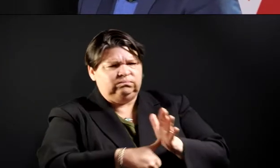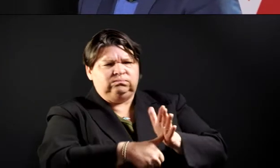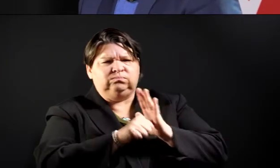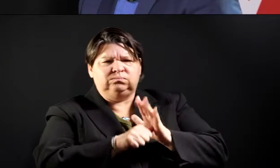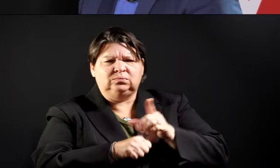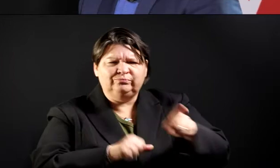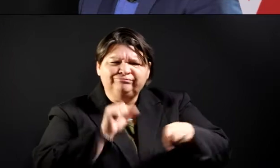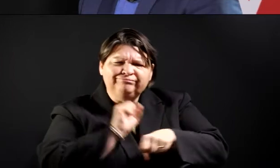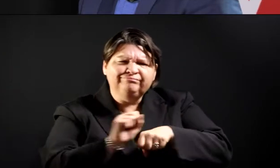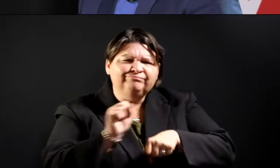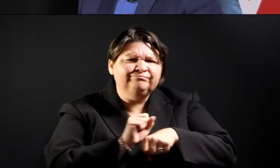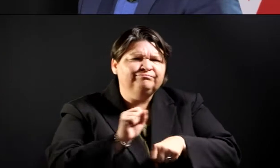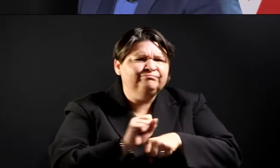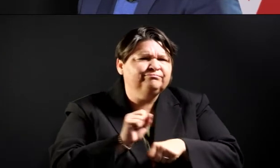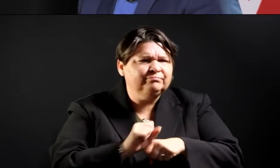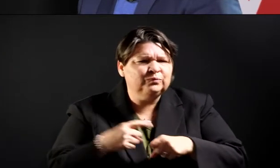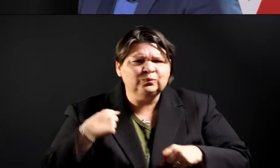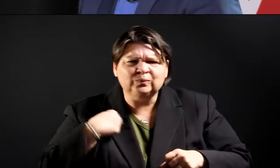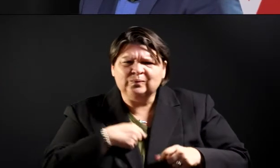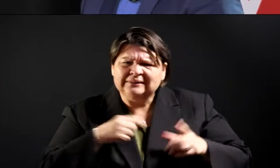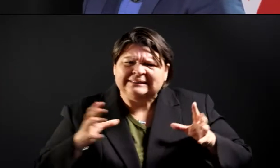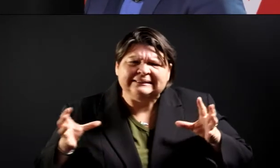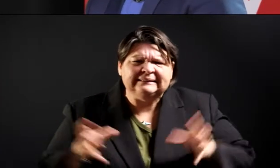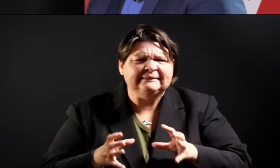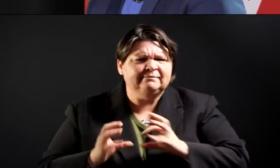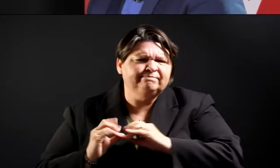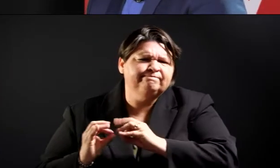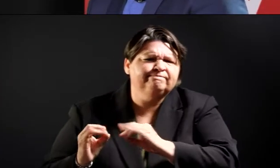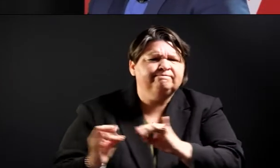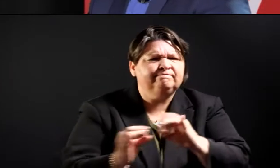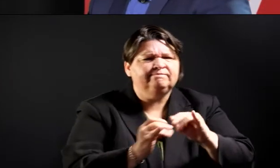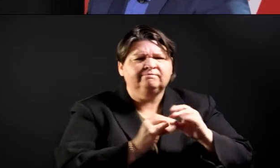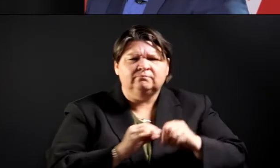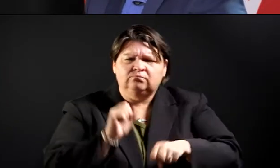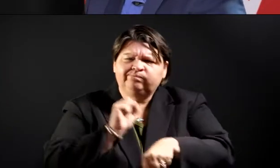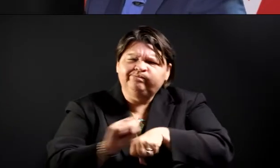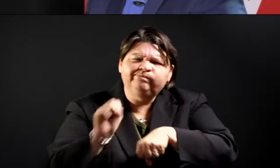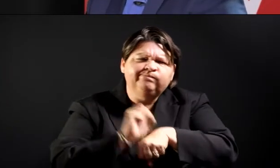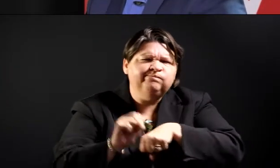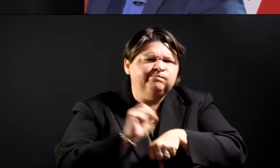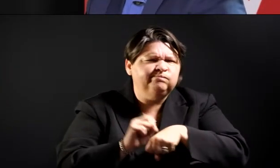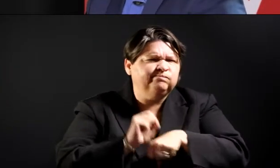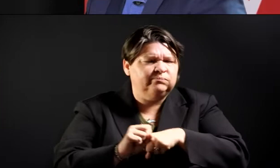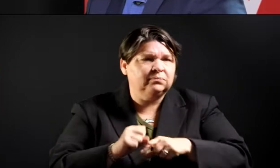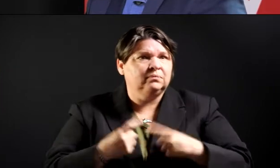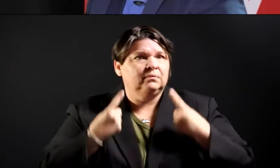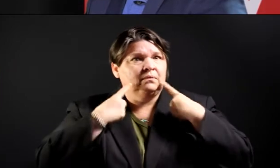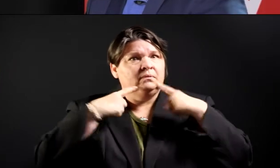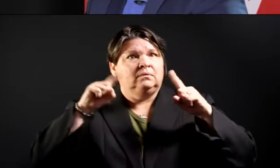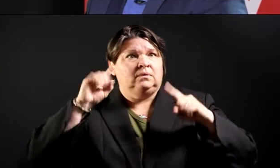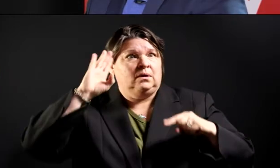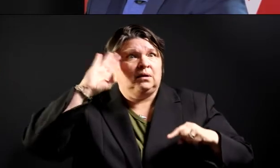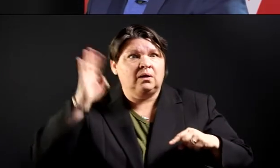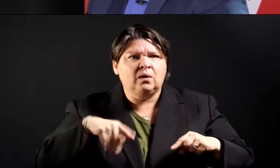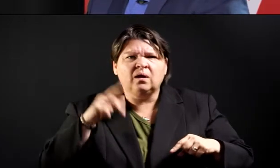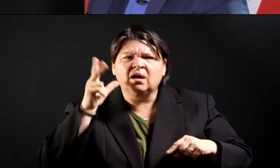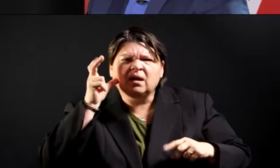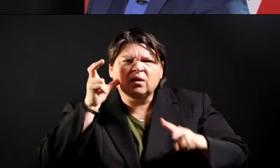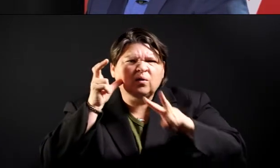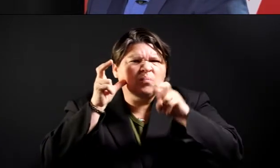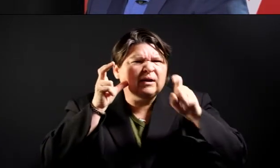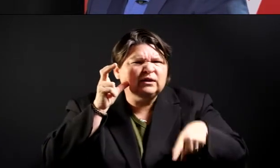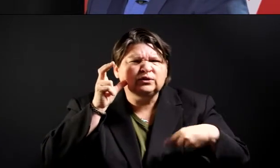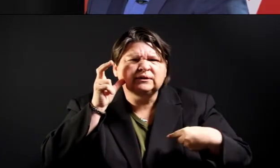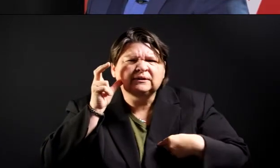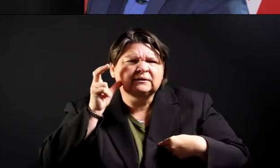committees have come together and are working hard on our behalf. And I know you're getting questions you weren't expecting. I can't hear